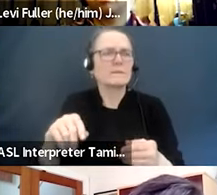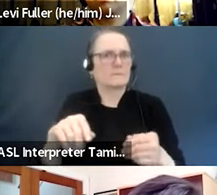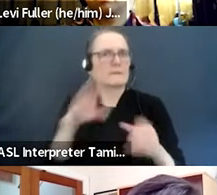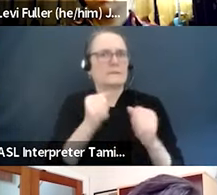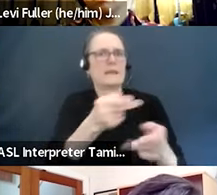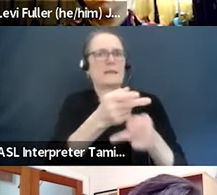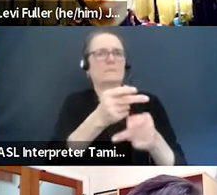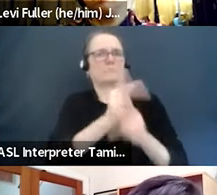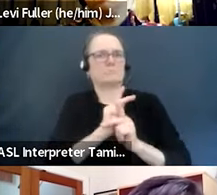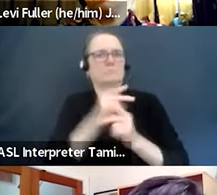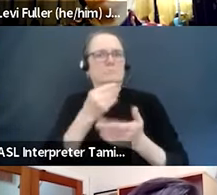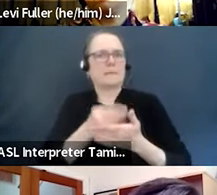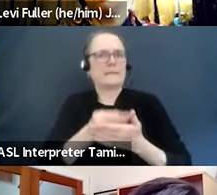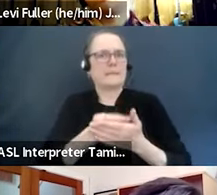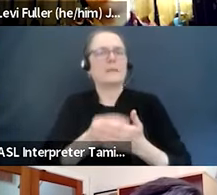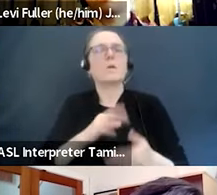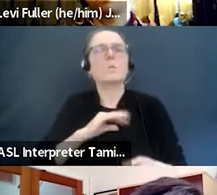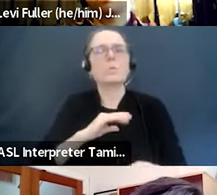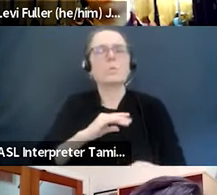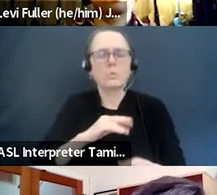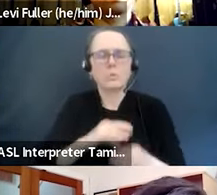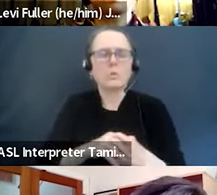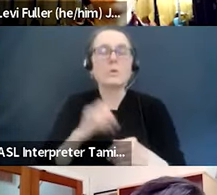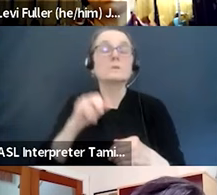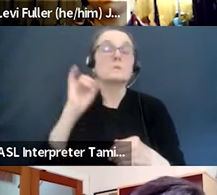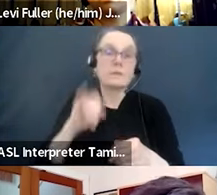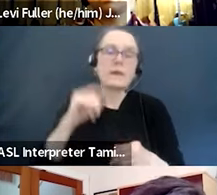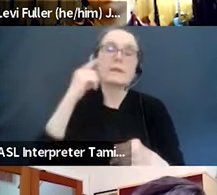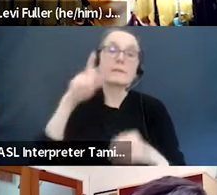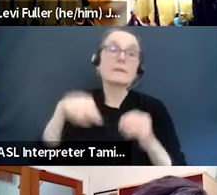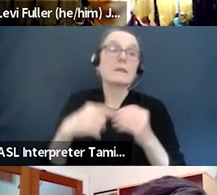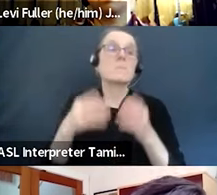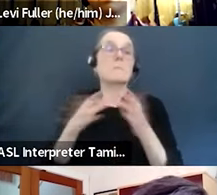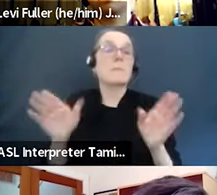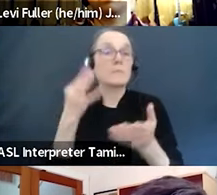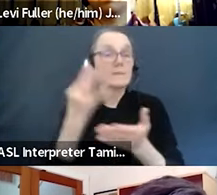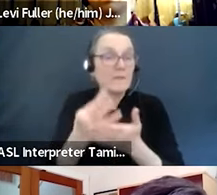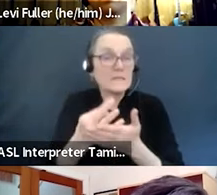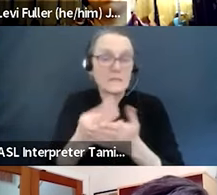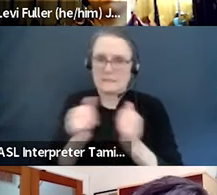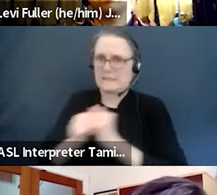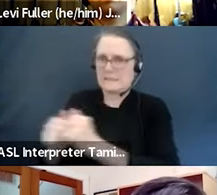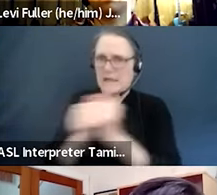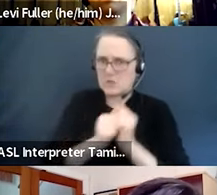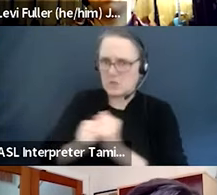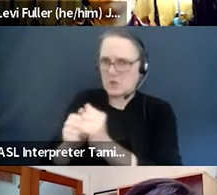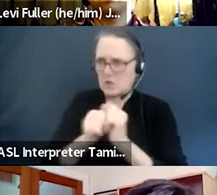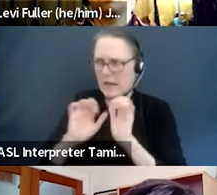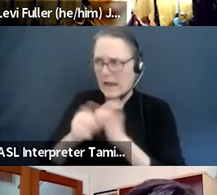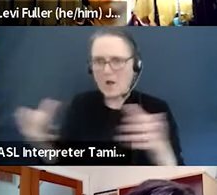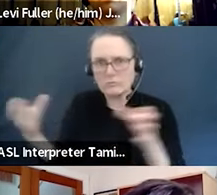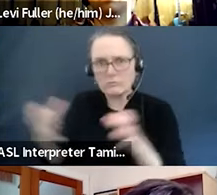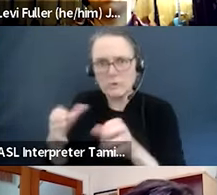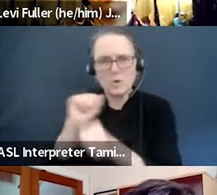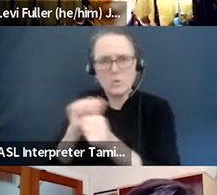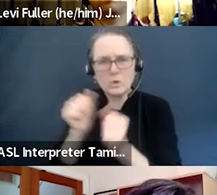And so thinking about public funding collectively together, moving forward and advocating for it with a